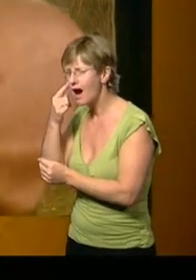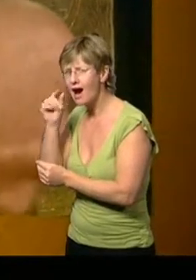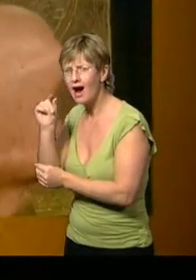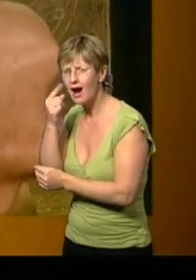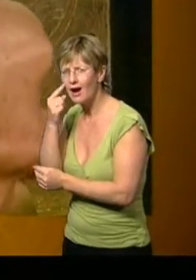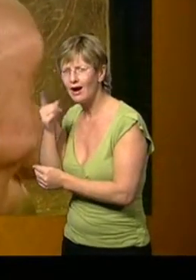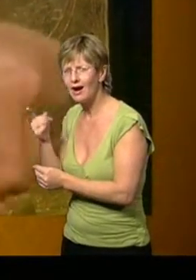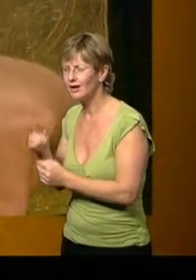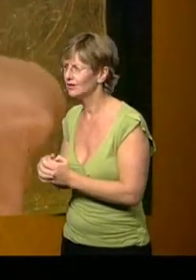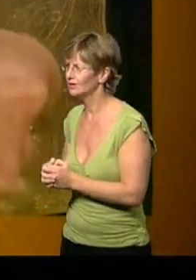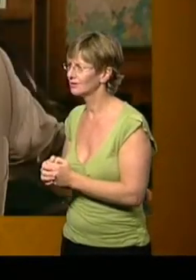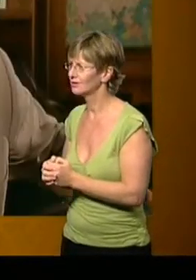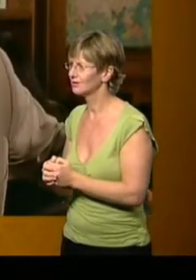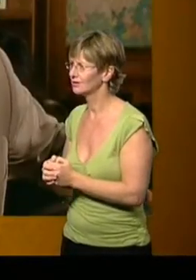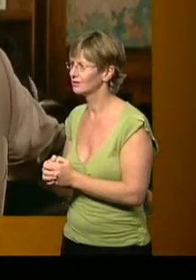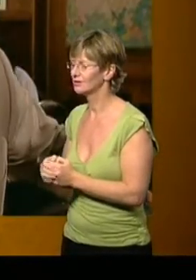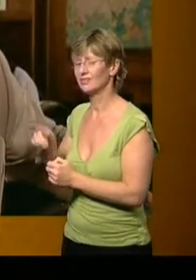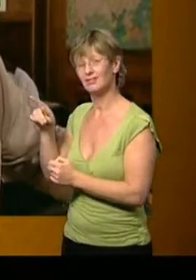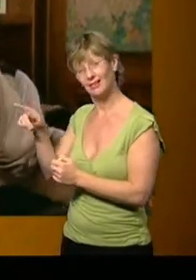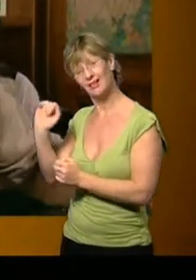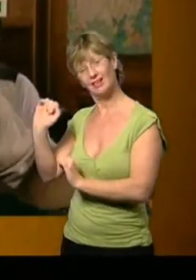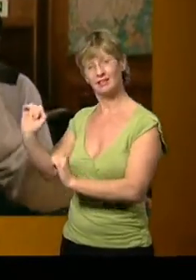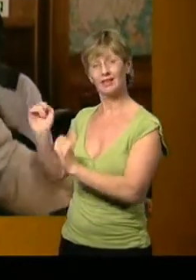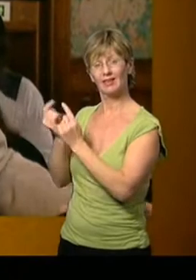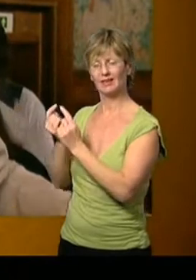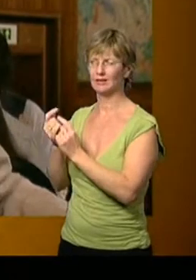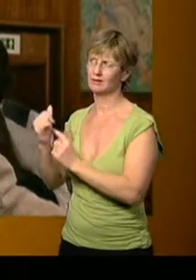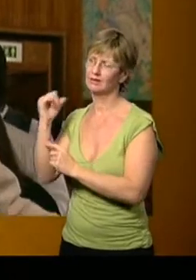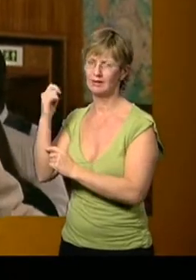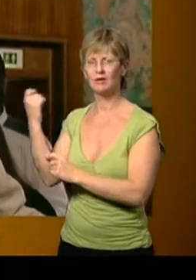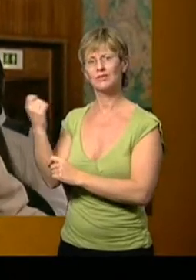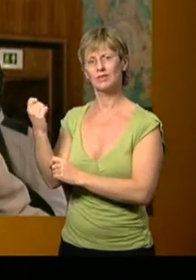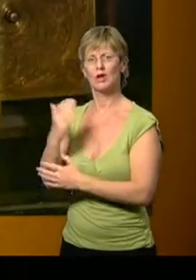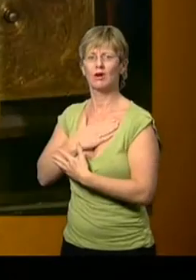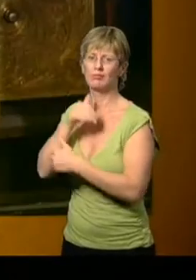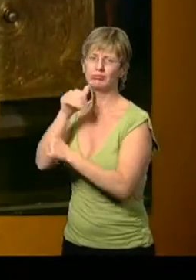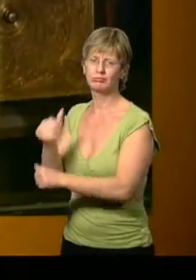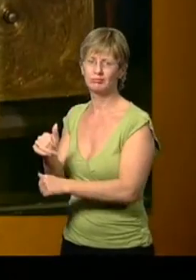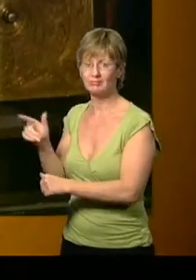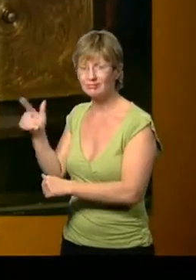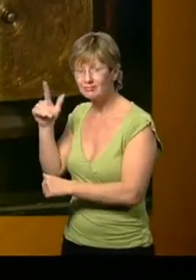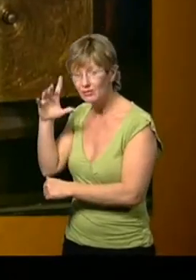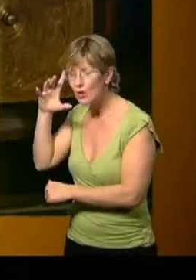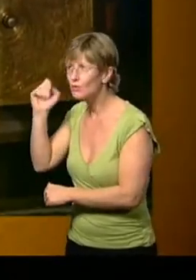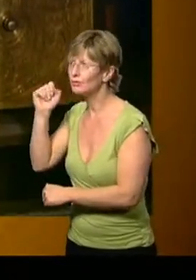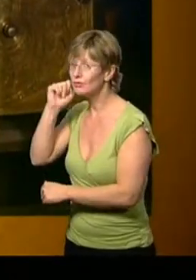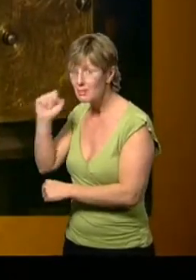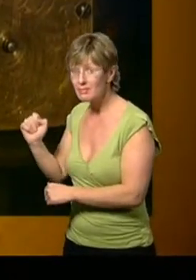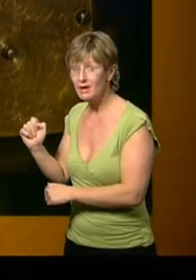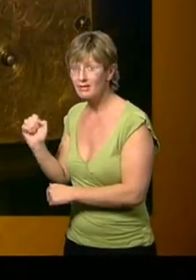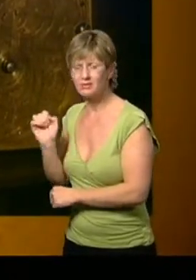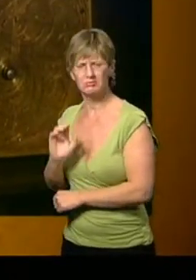look. This is the sort of thing that the Victorians loved doing. You always remember it like that or not?